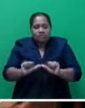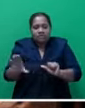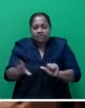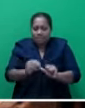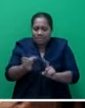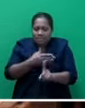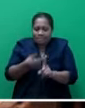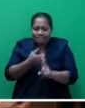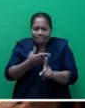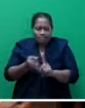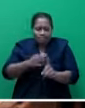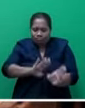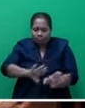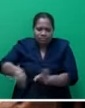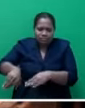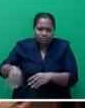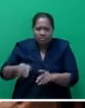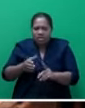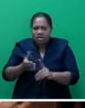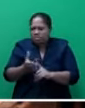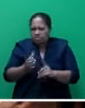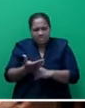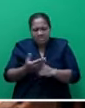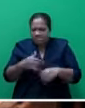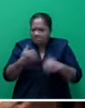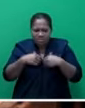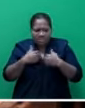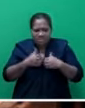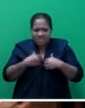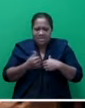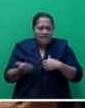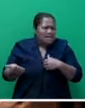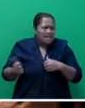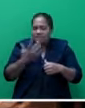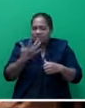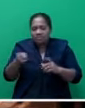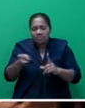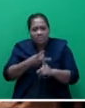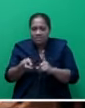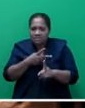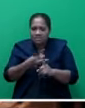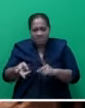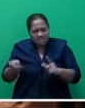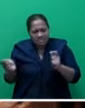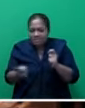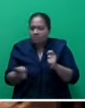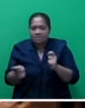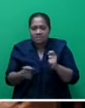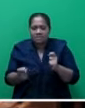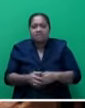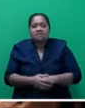harmful cultural practices, any form of violence, inhumane treatment and punishment and